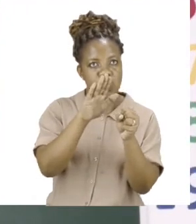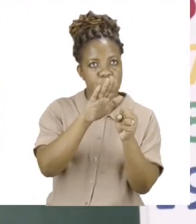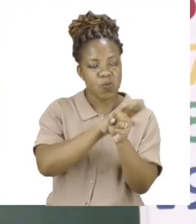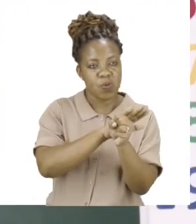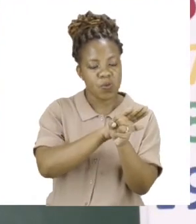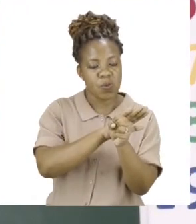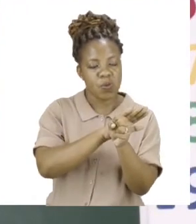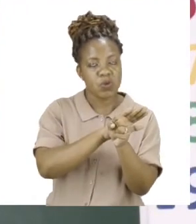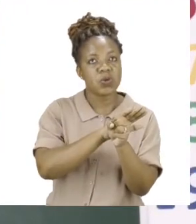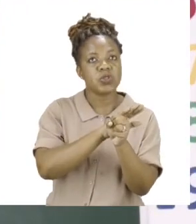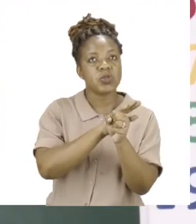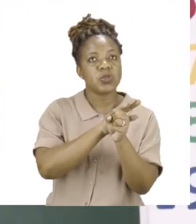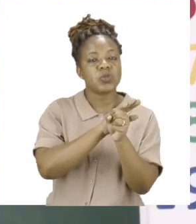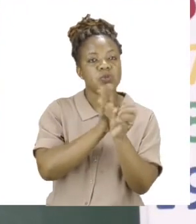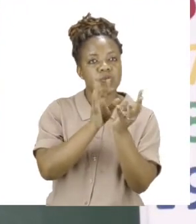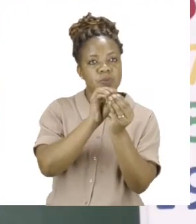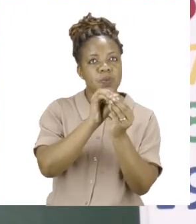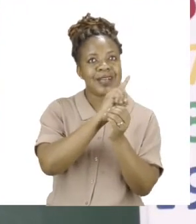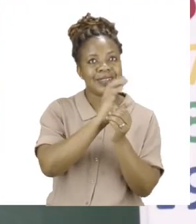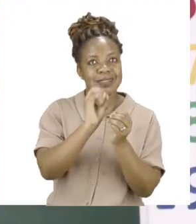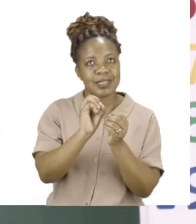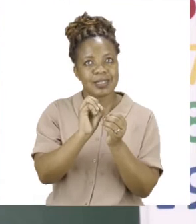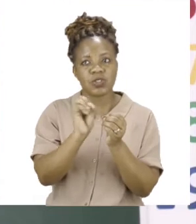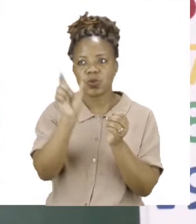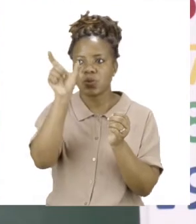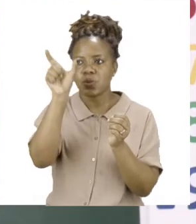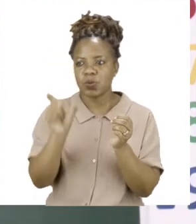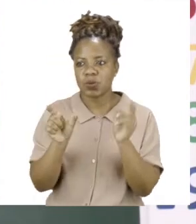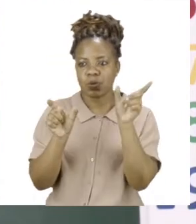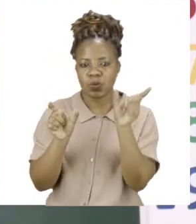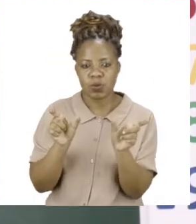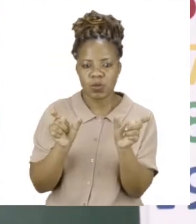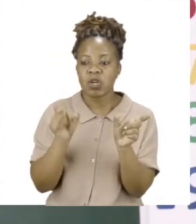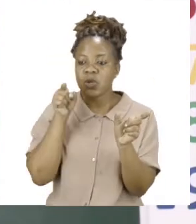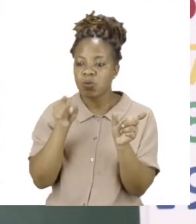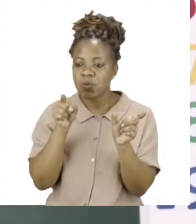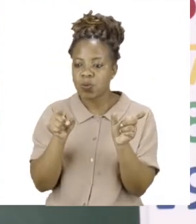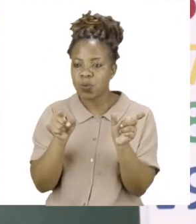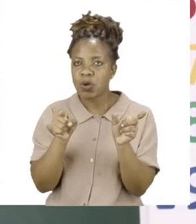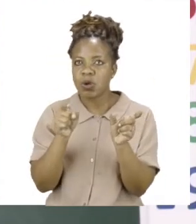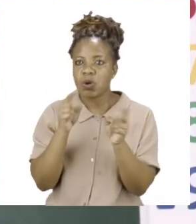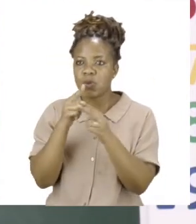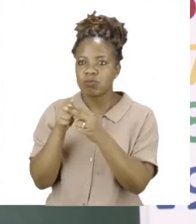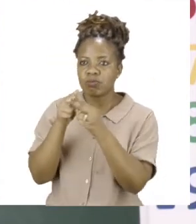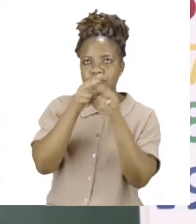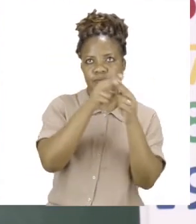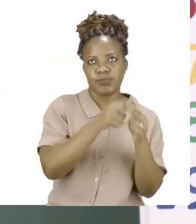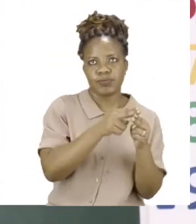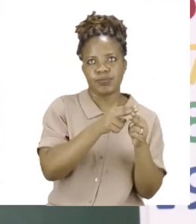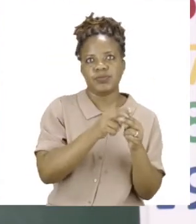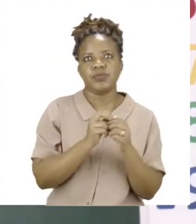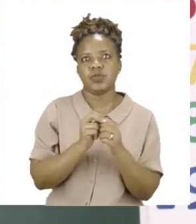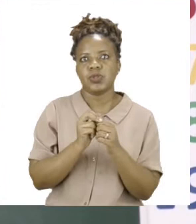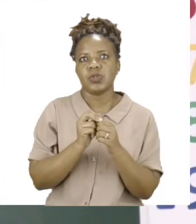out of nowhere. Okay, no, we need to borrow. So what we are going to do is we are going